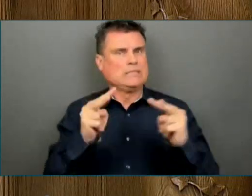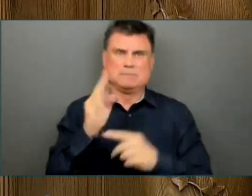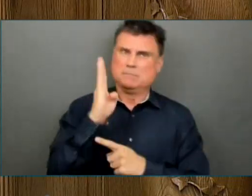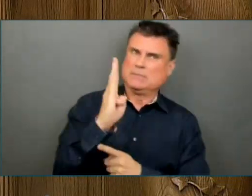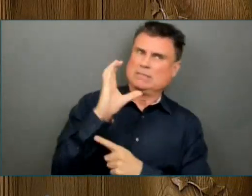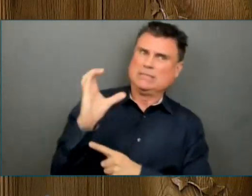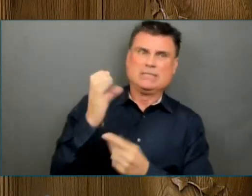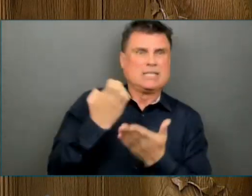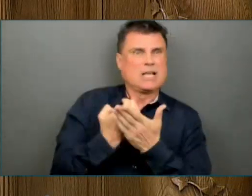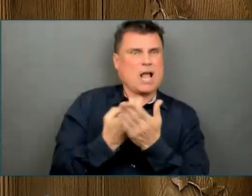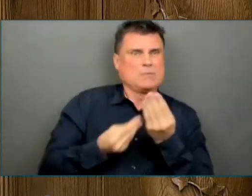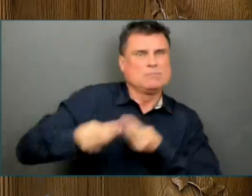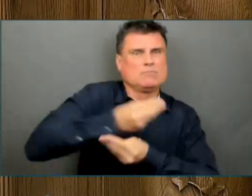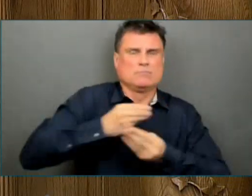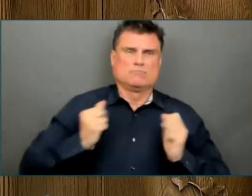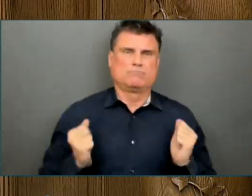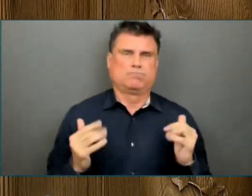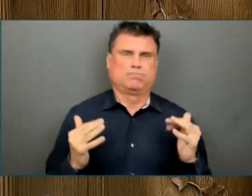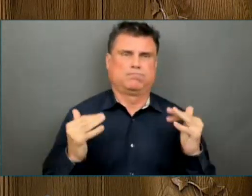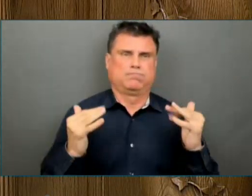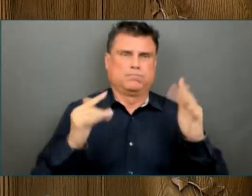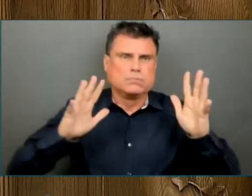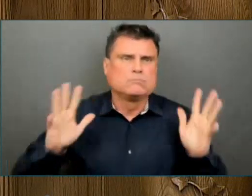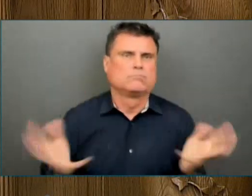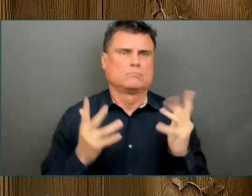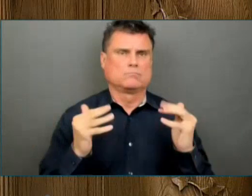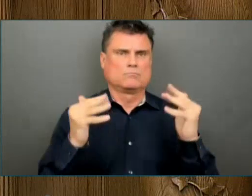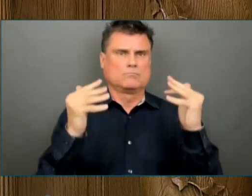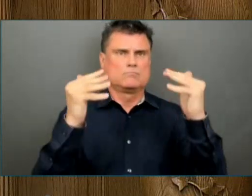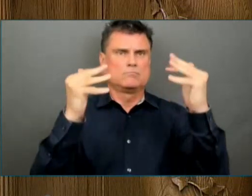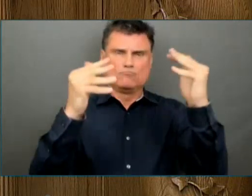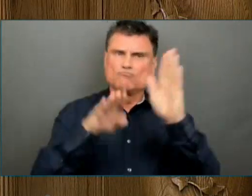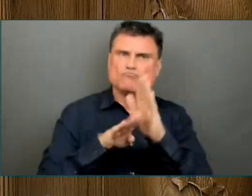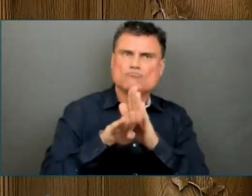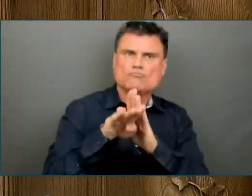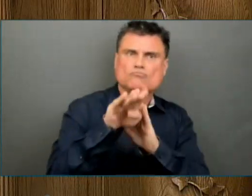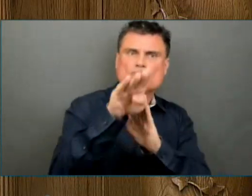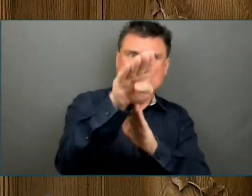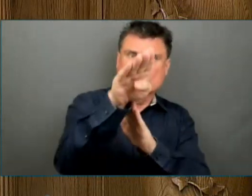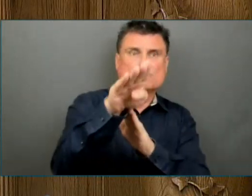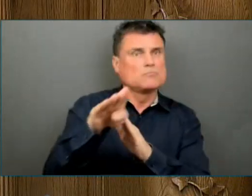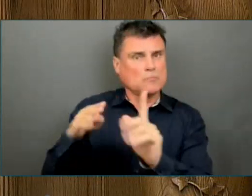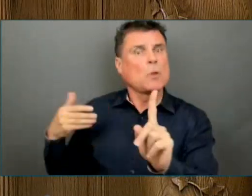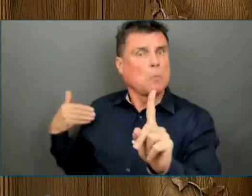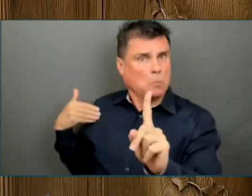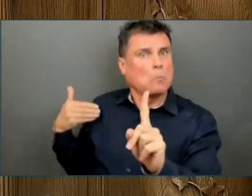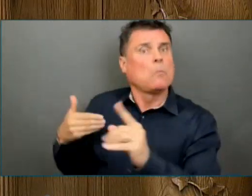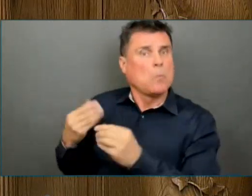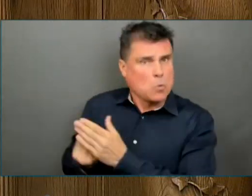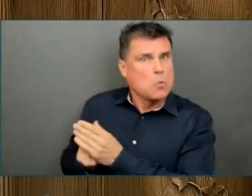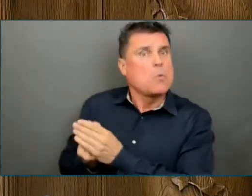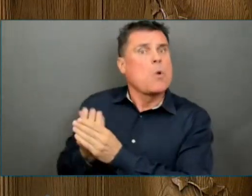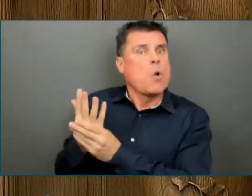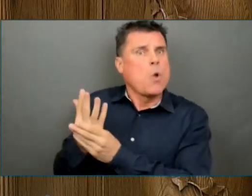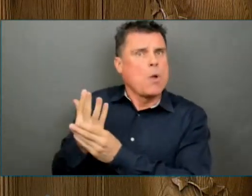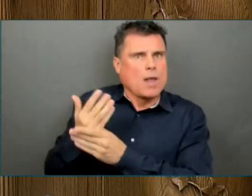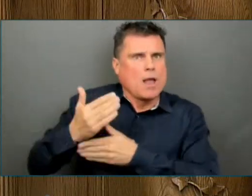Our province has seen months of sustained growth and currently has the highest job recovery rate in Canada.